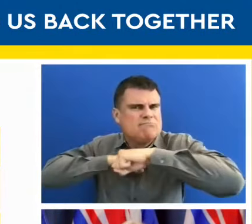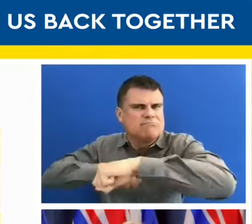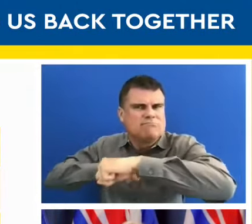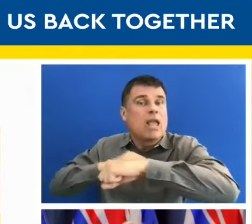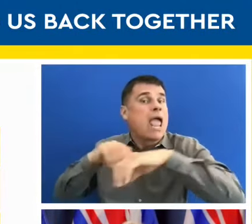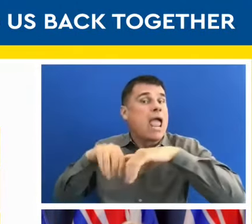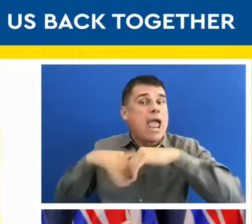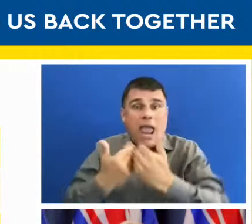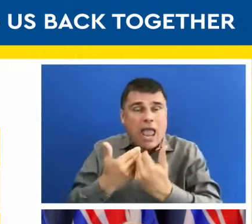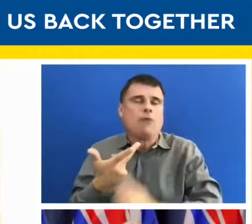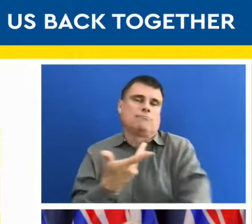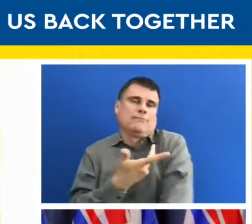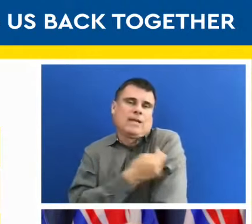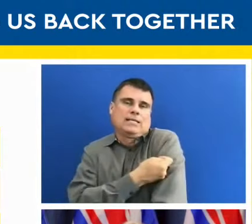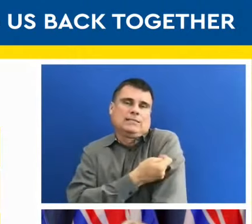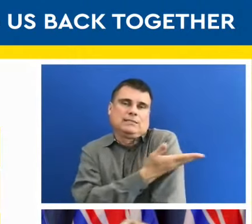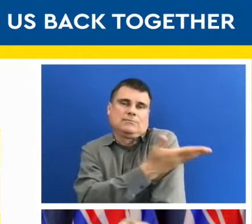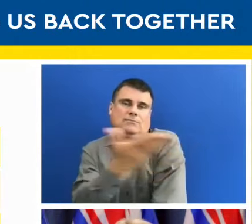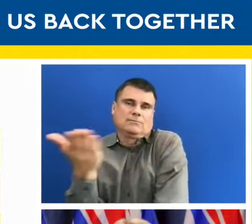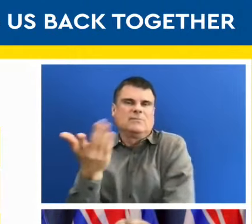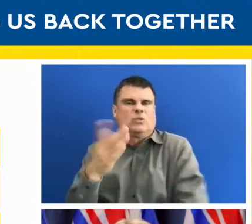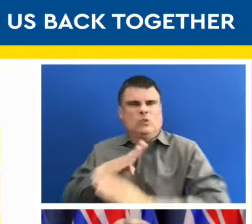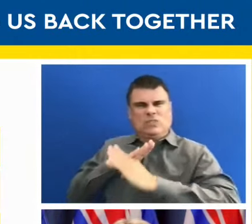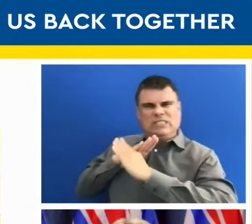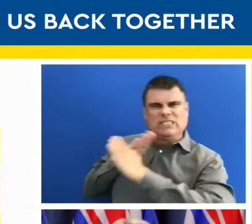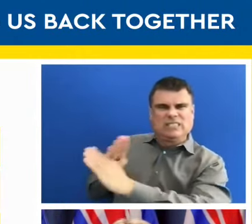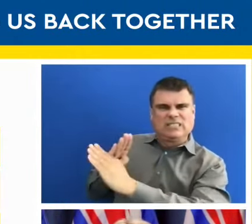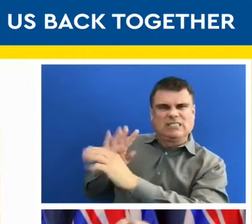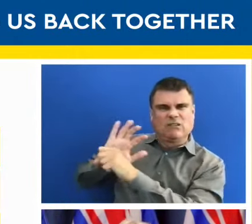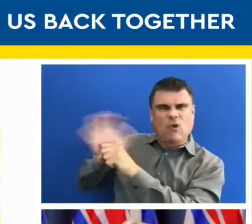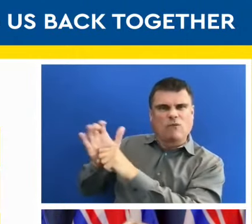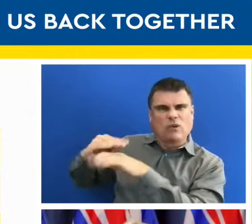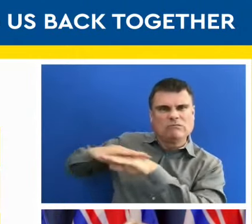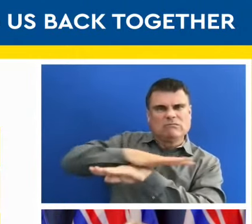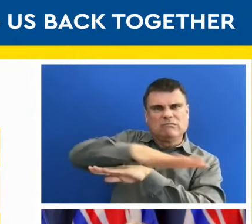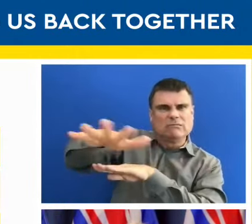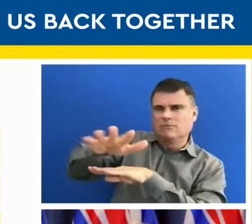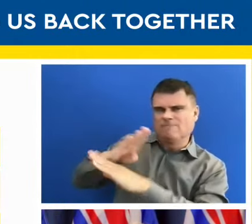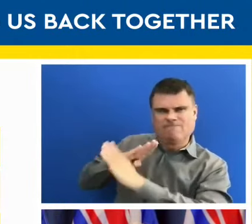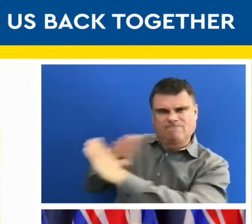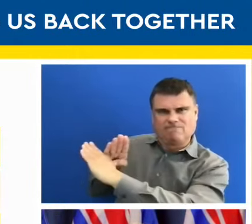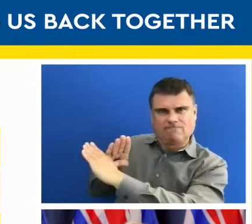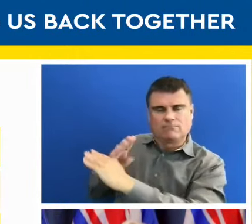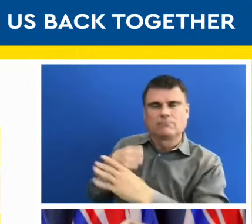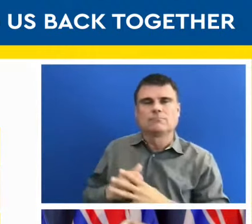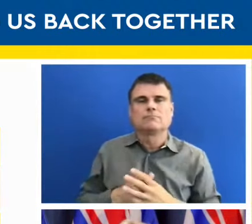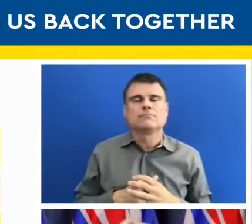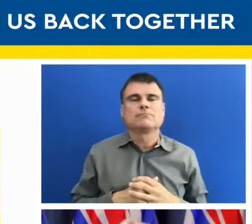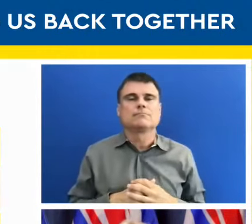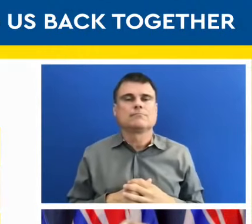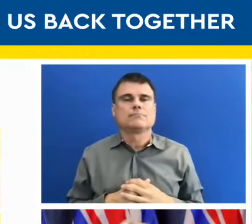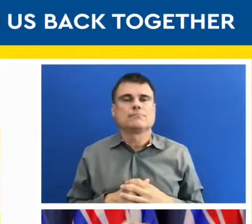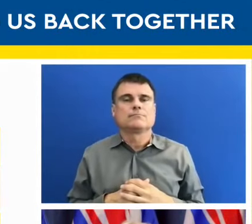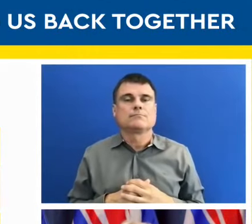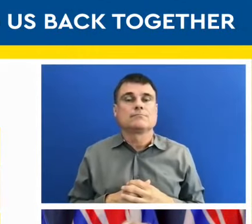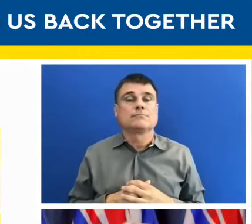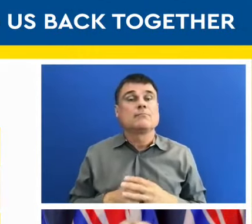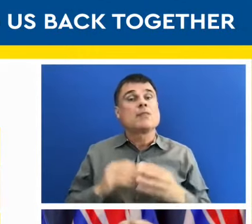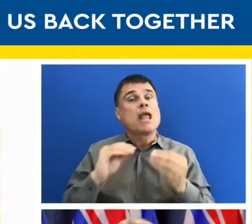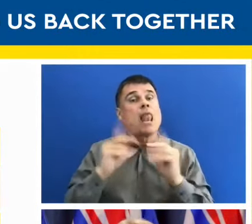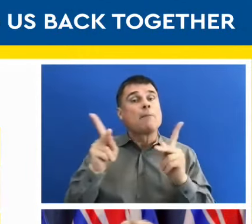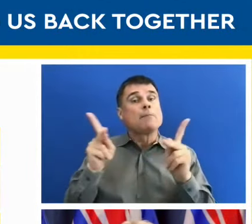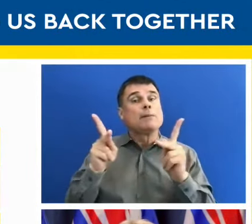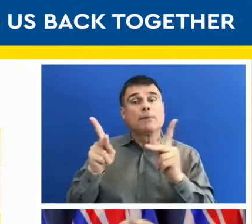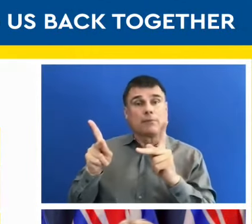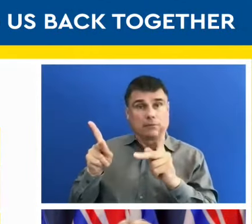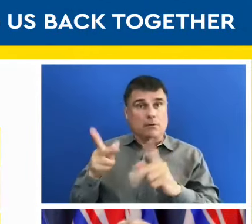transmission of the virus. As a direct result of those measures, the number of people who are now immunized, we have seen a